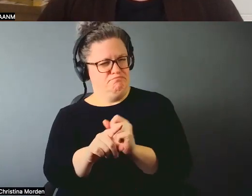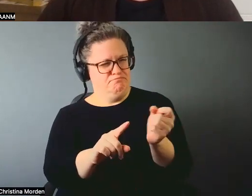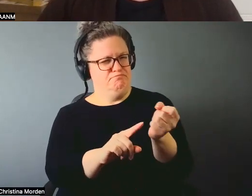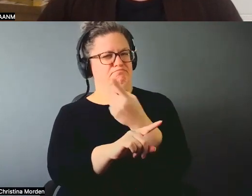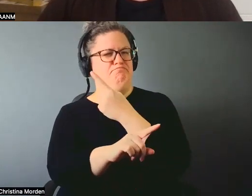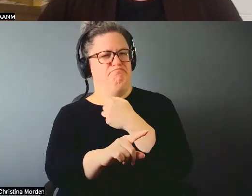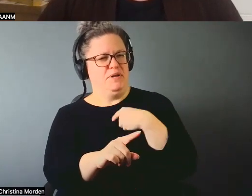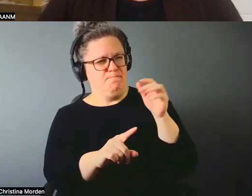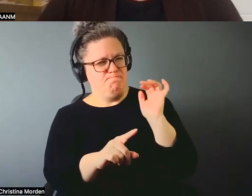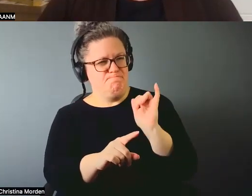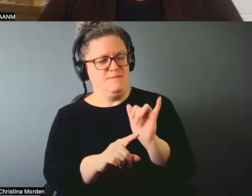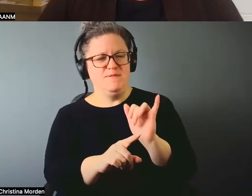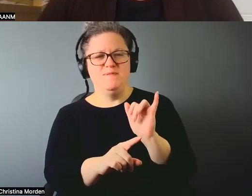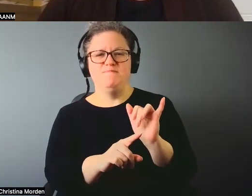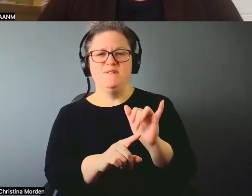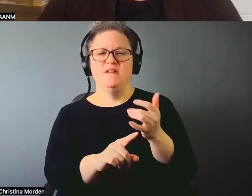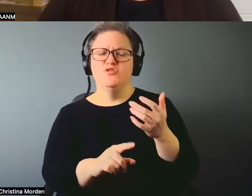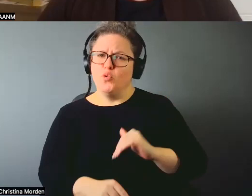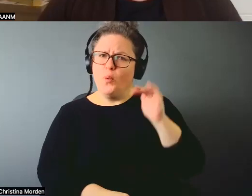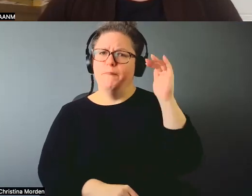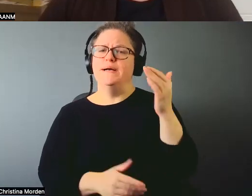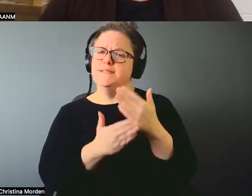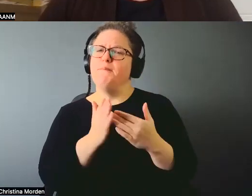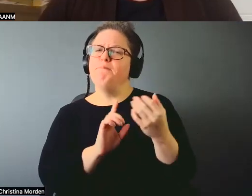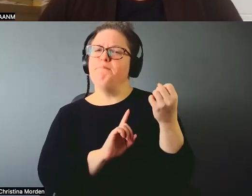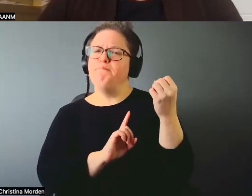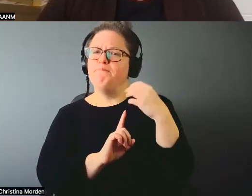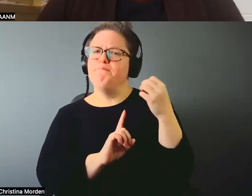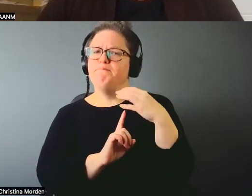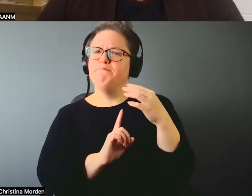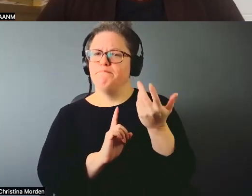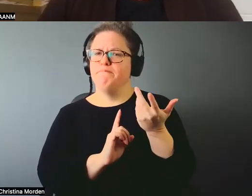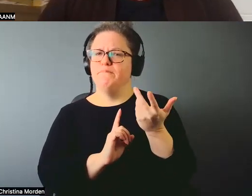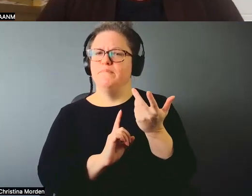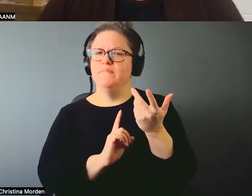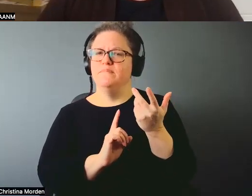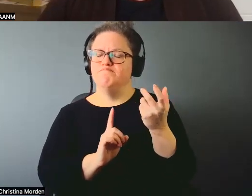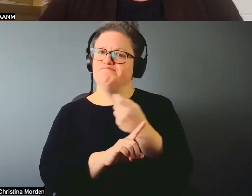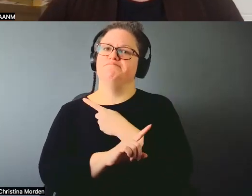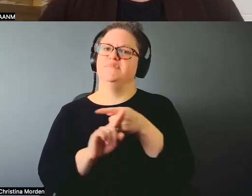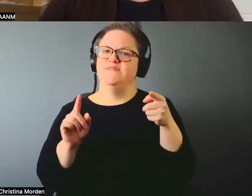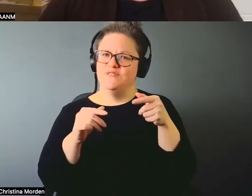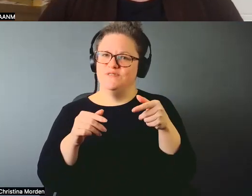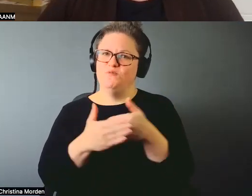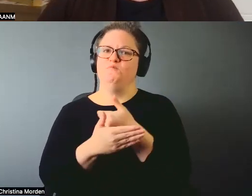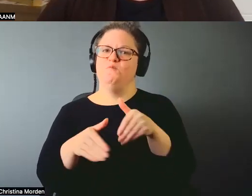things in the world. Right. So I, so I did have that mentorship going on, you know,